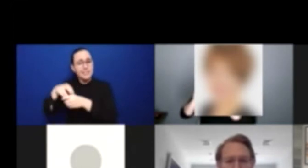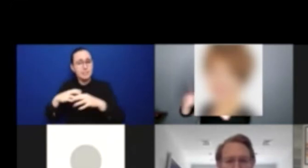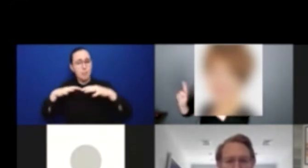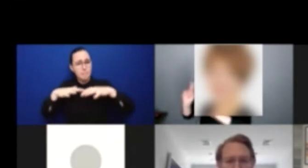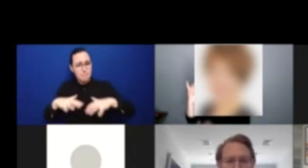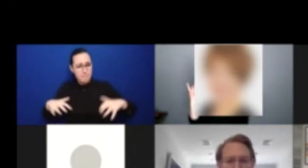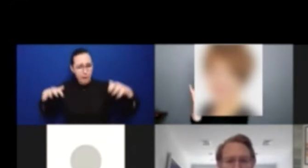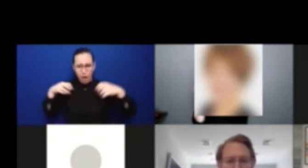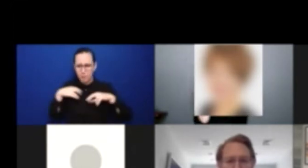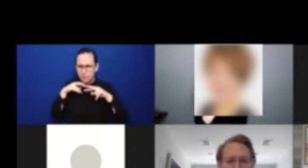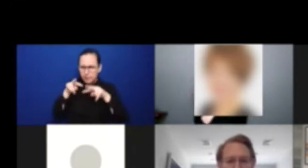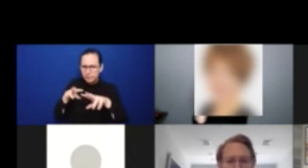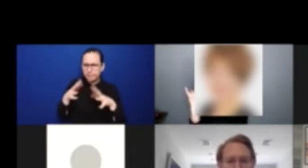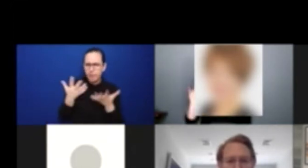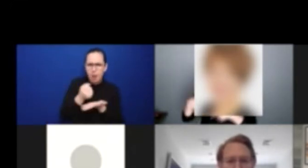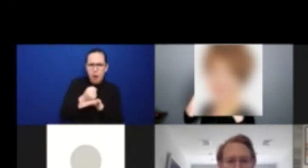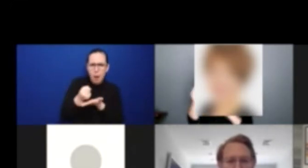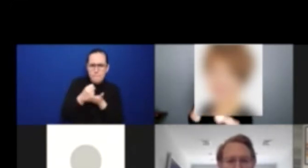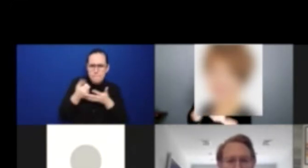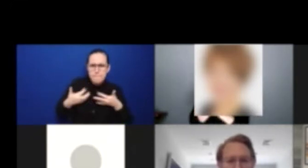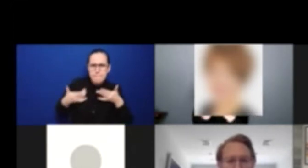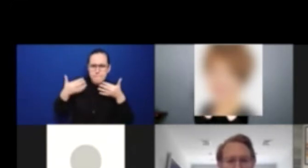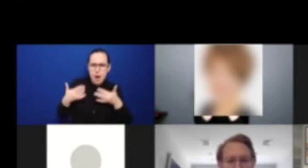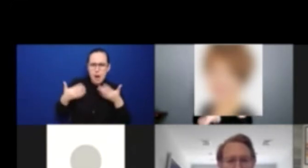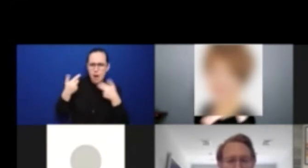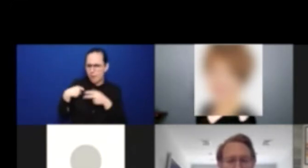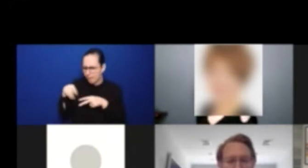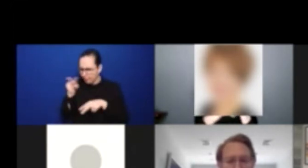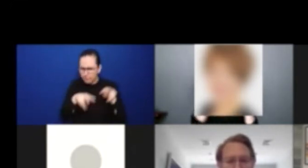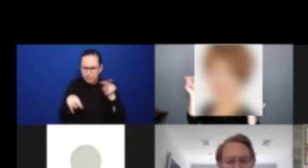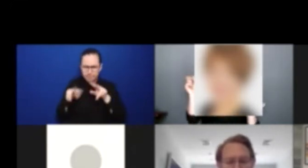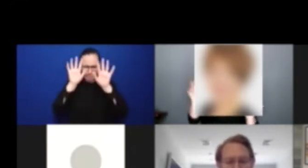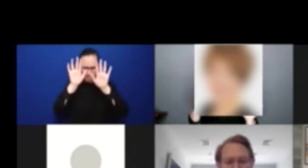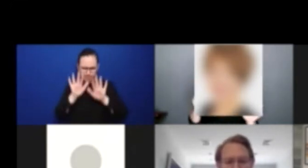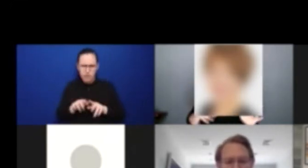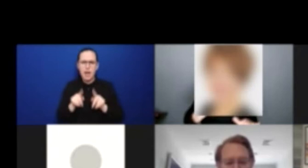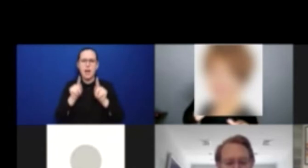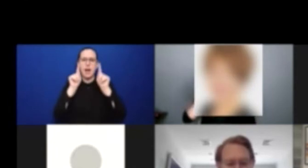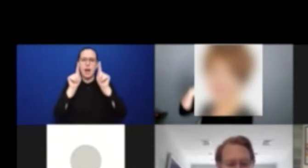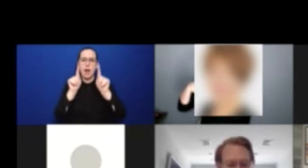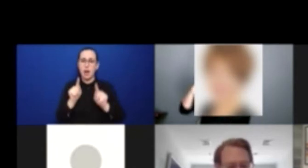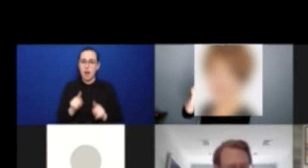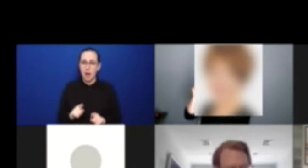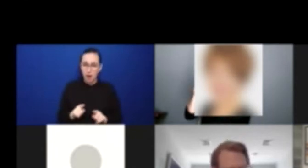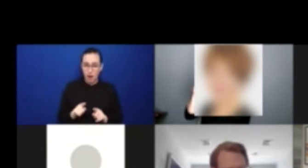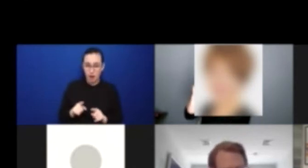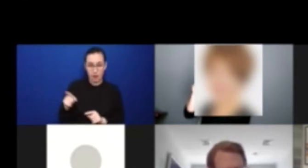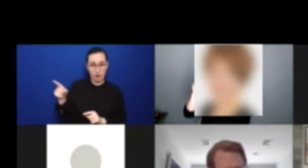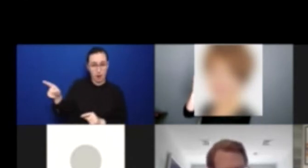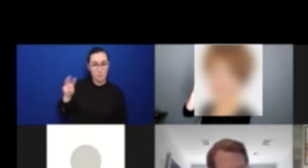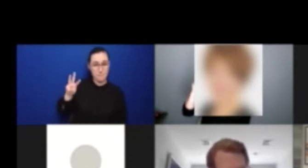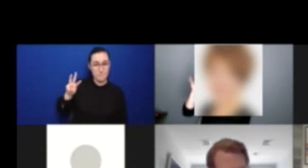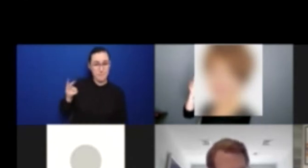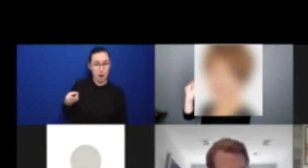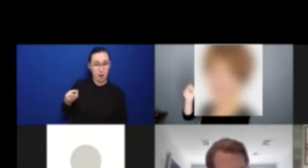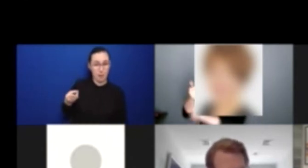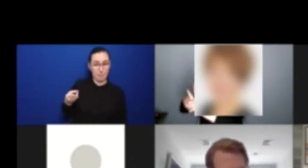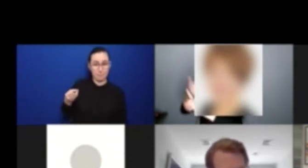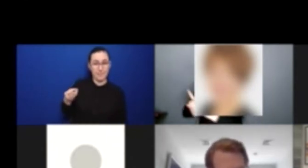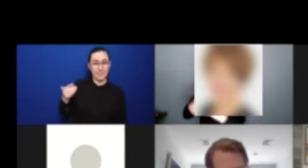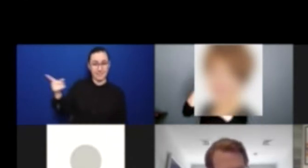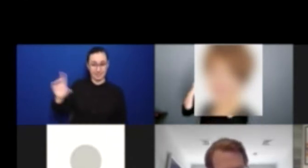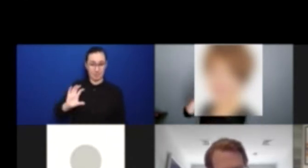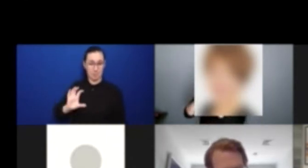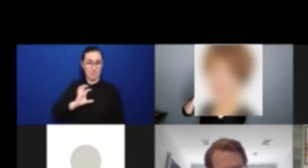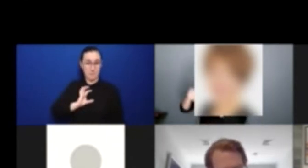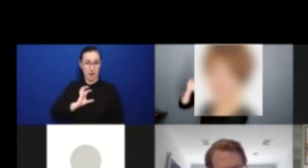yes, of course, we have the medal of our Paralympians and they are recognized and and it's so amazing. And it's so great.